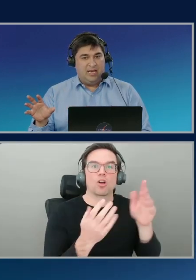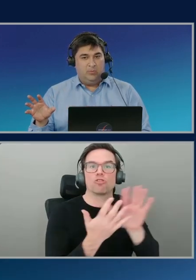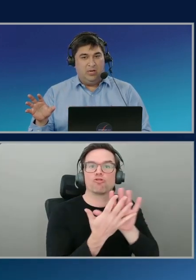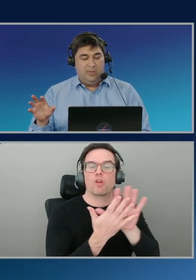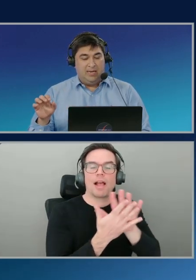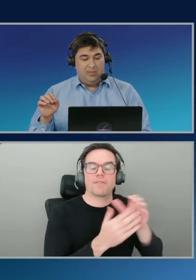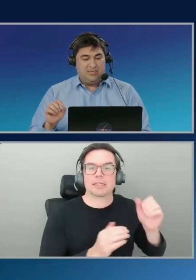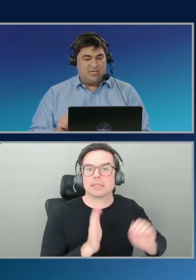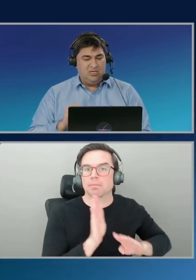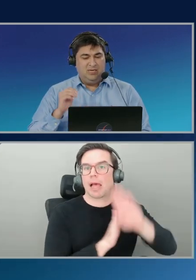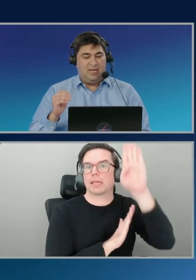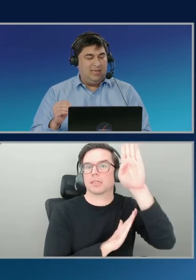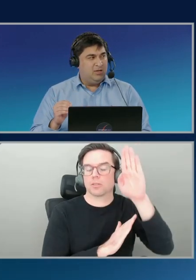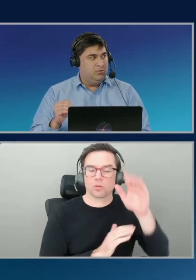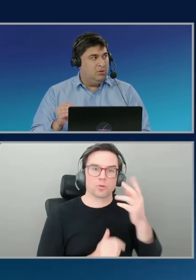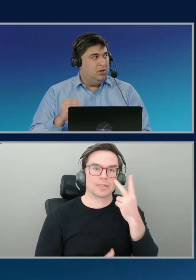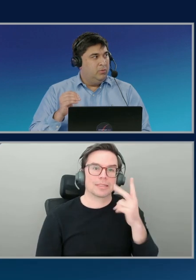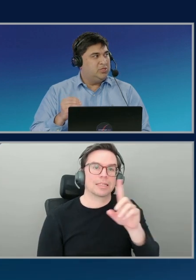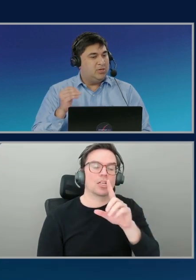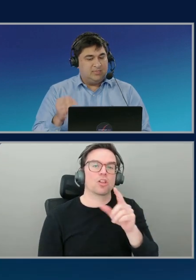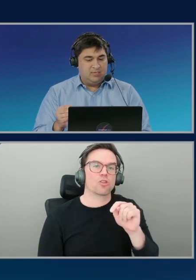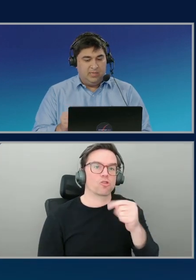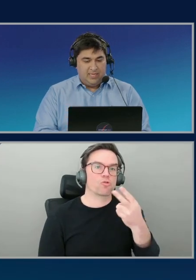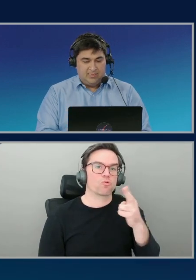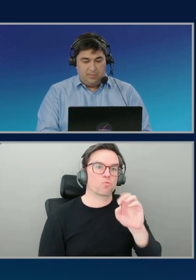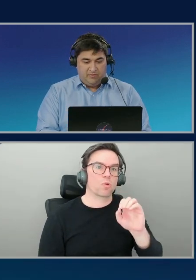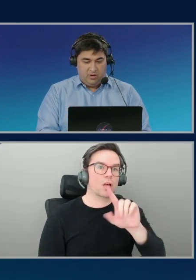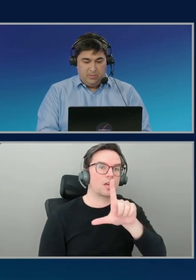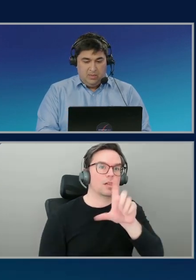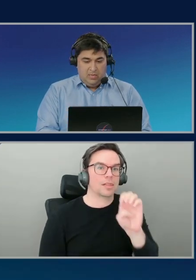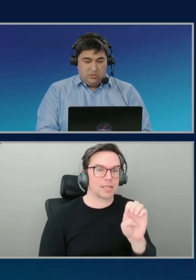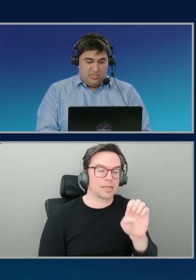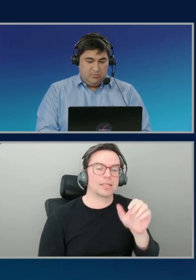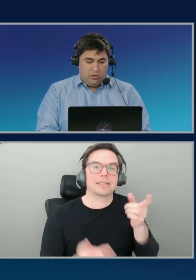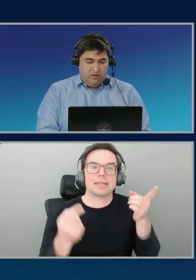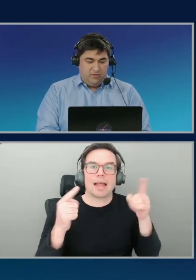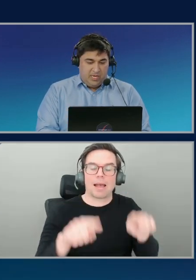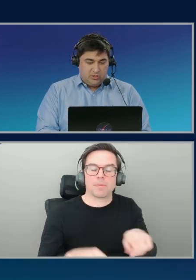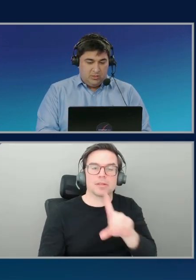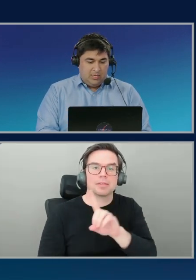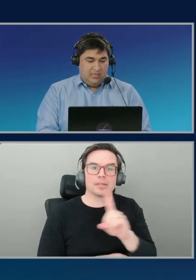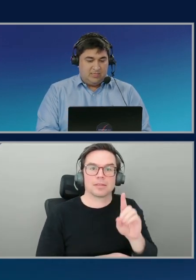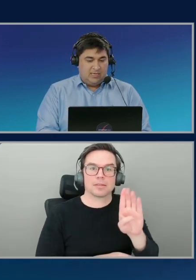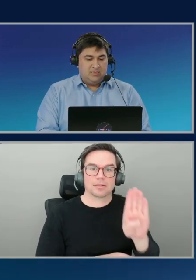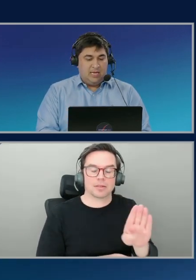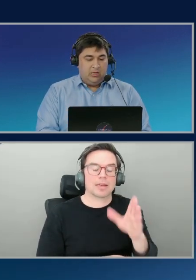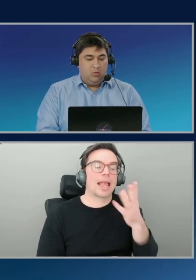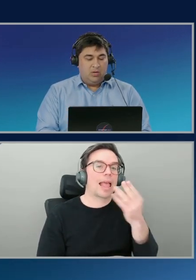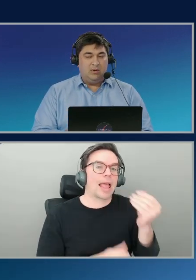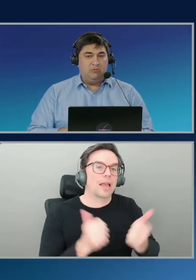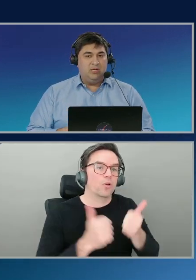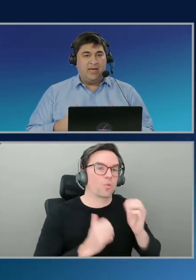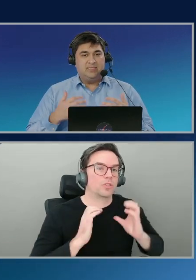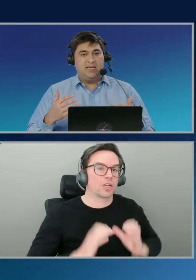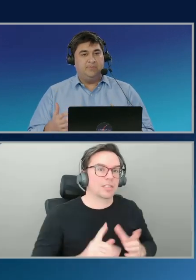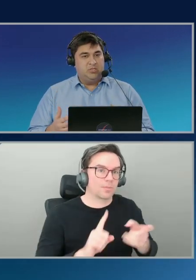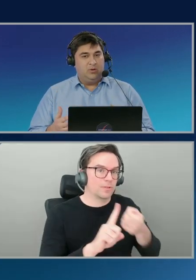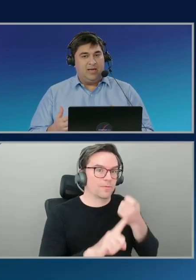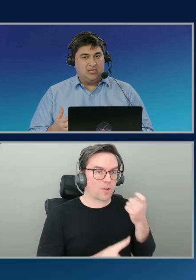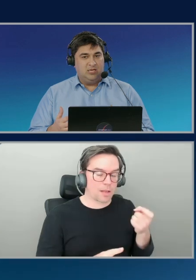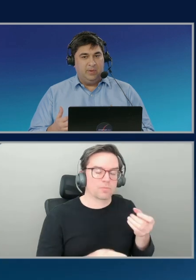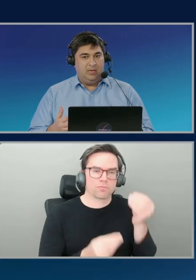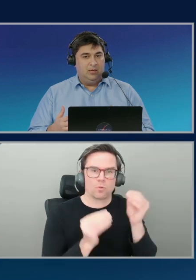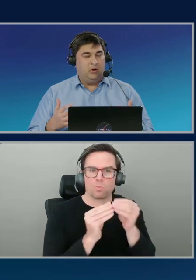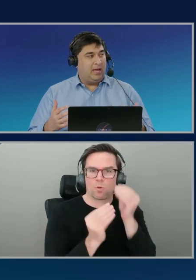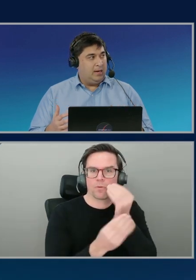happening on the DynamoDB table, it's actually telling you which customer that's coming from. So there's more information and it starts telling you what are now the next steps